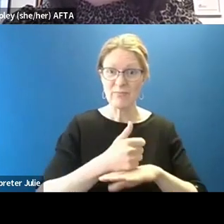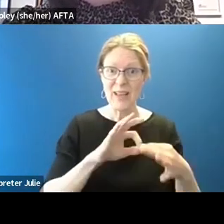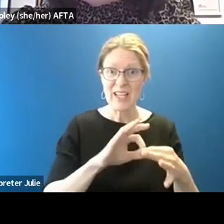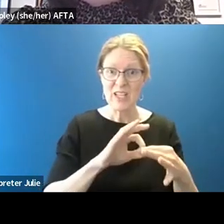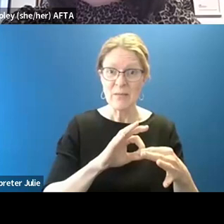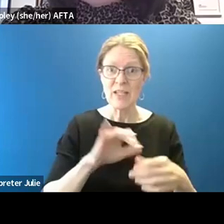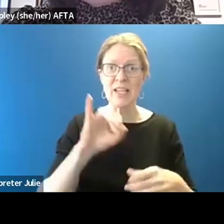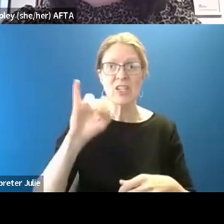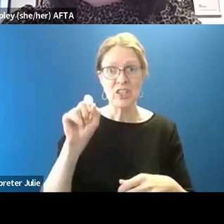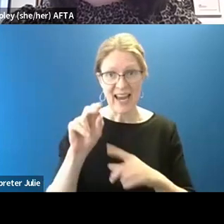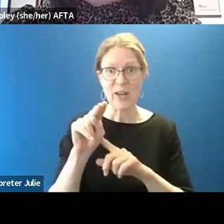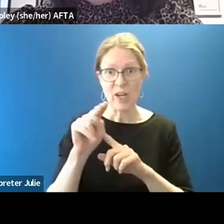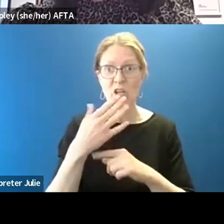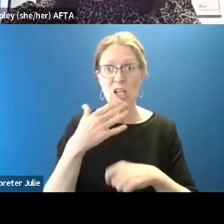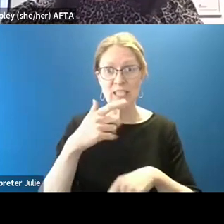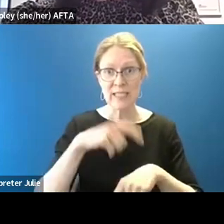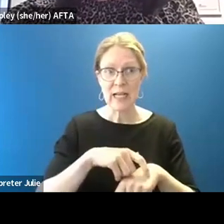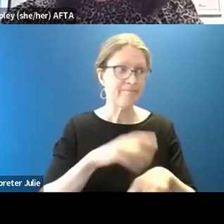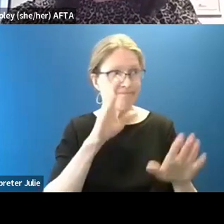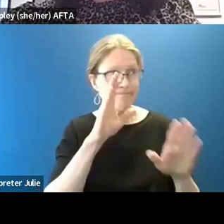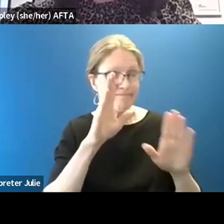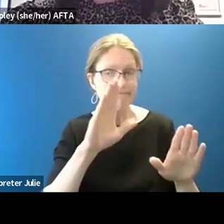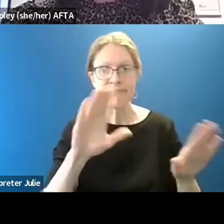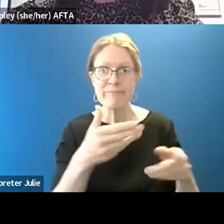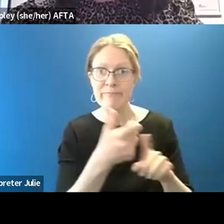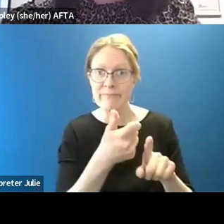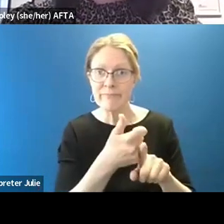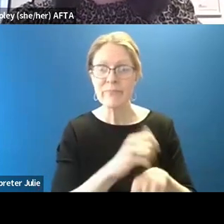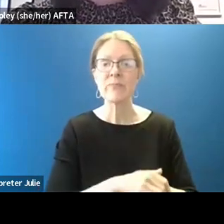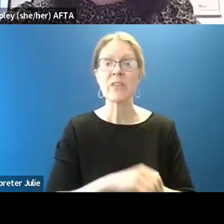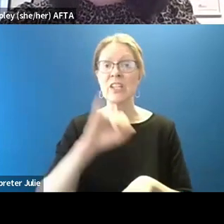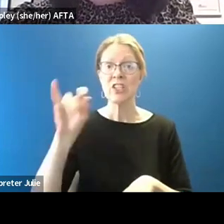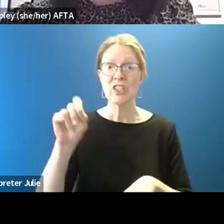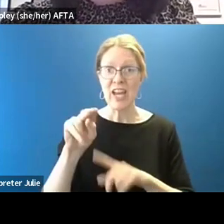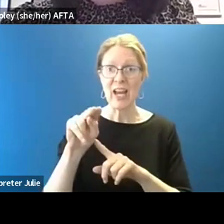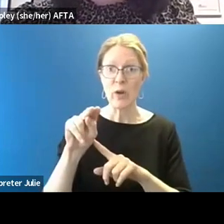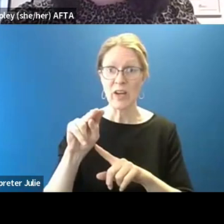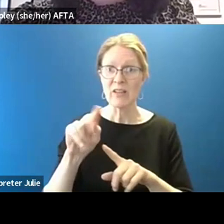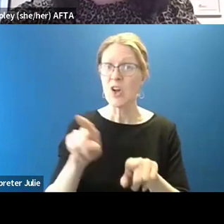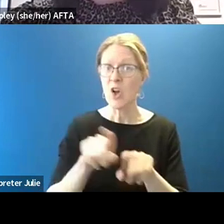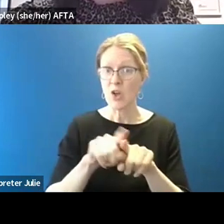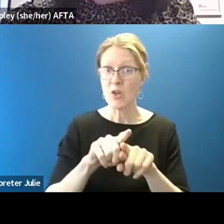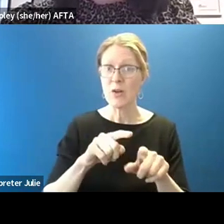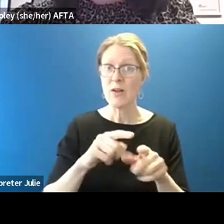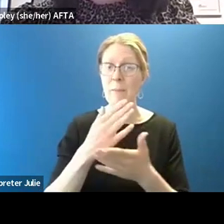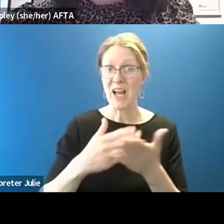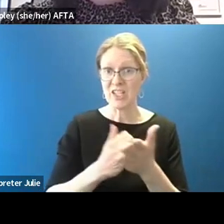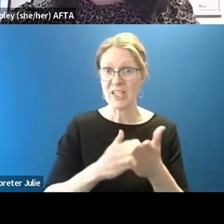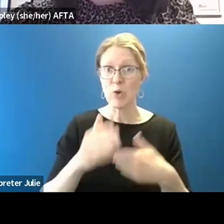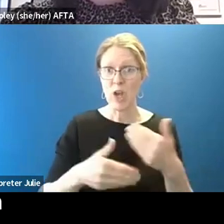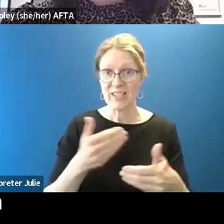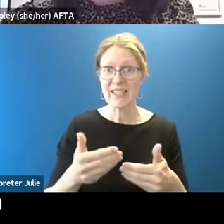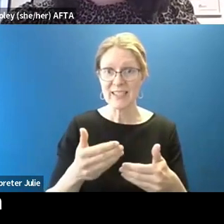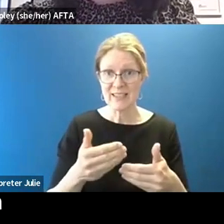to say hello and introduce yourself or your work. January is also when the budget process in Massachusetts kicks off.